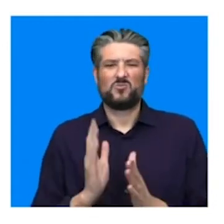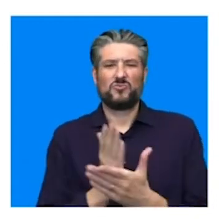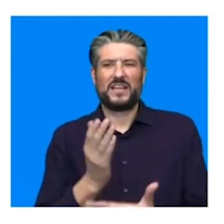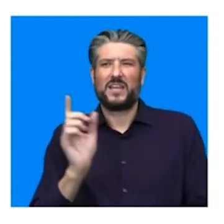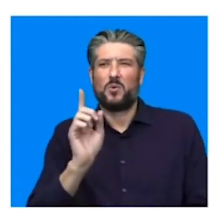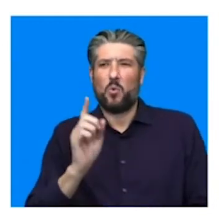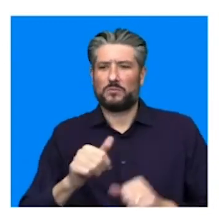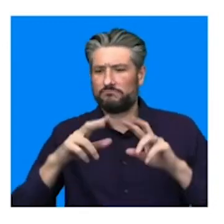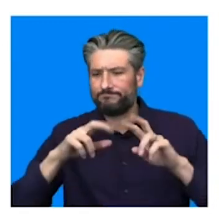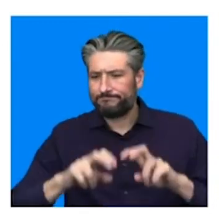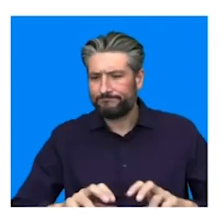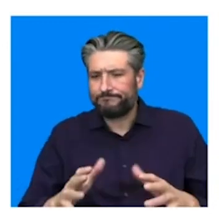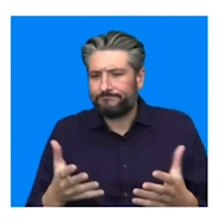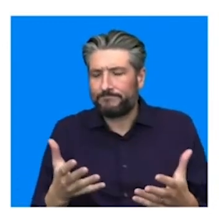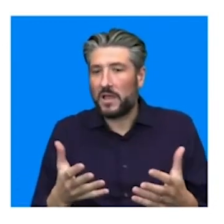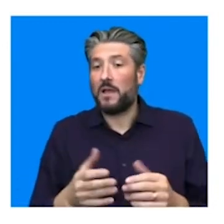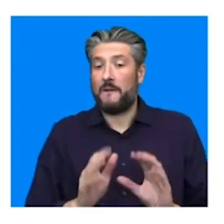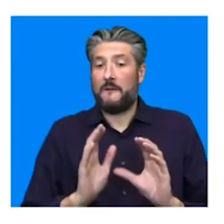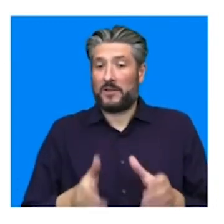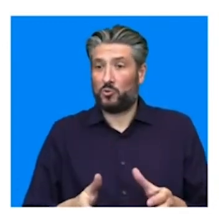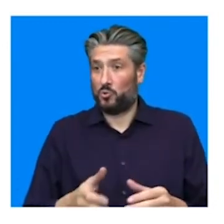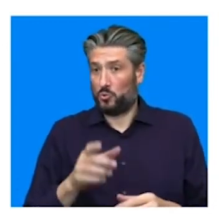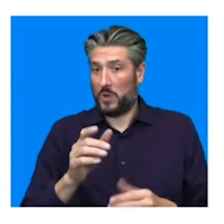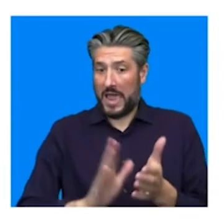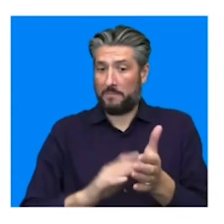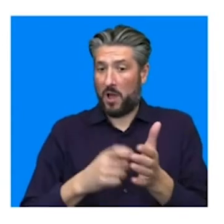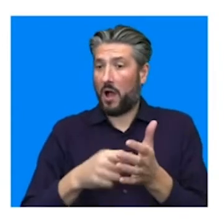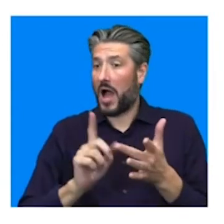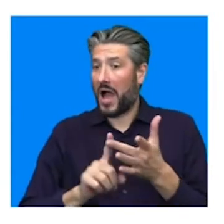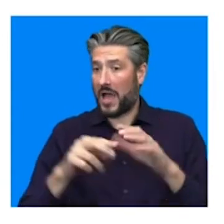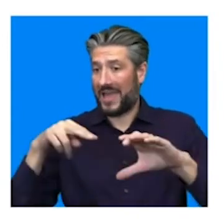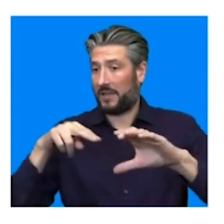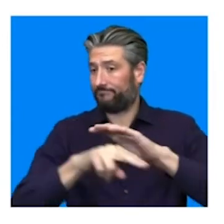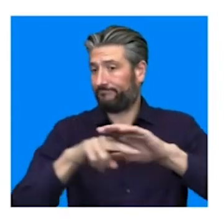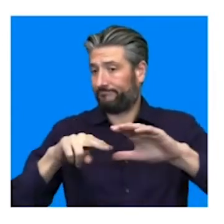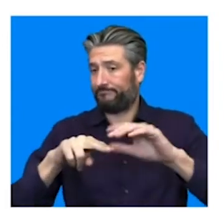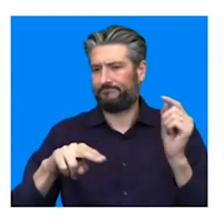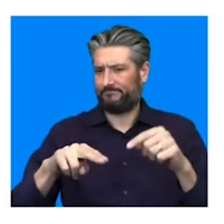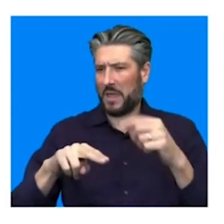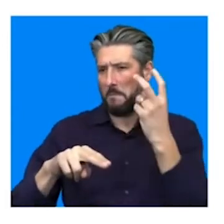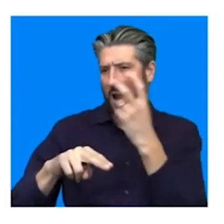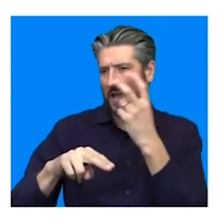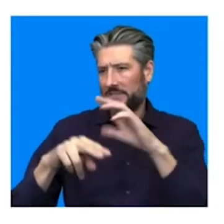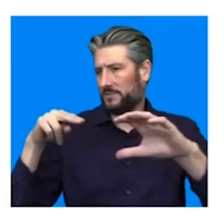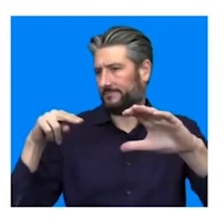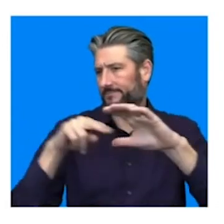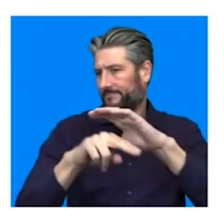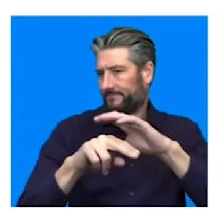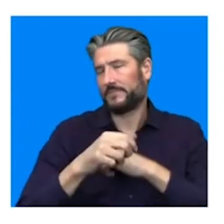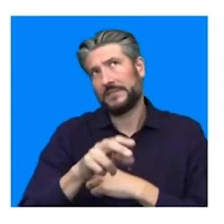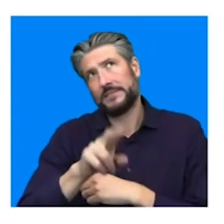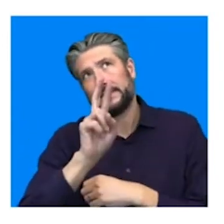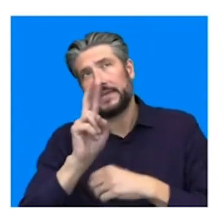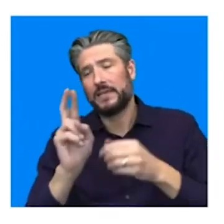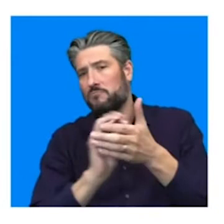put blind people into an MRI scanner and have them read Braille script. What they found